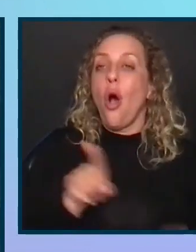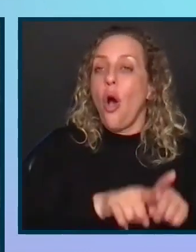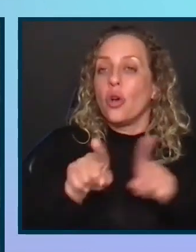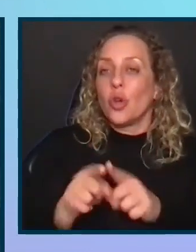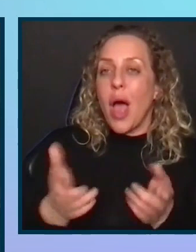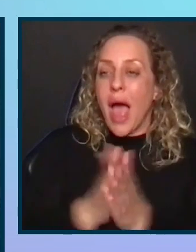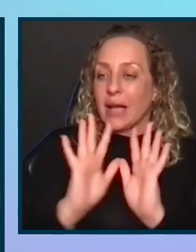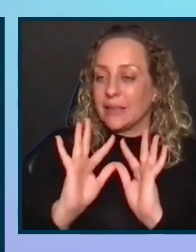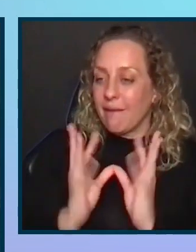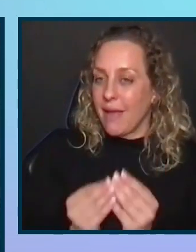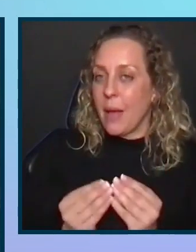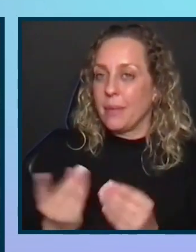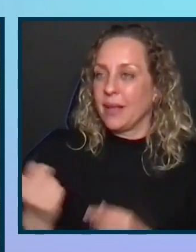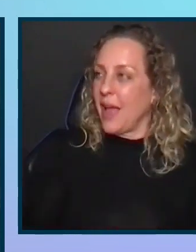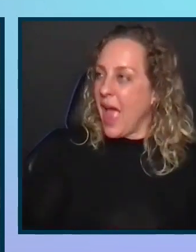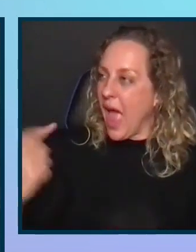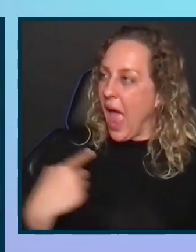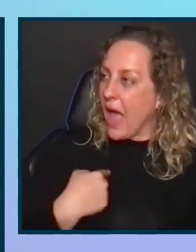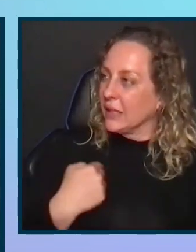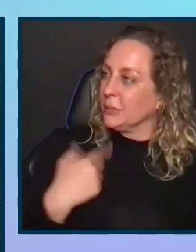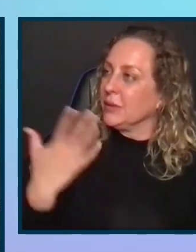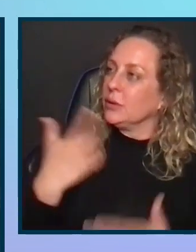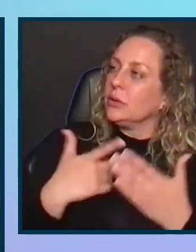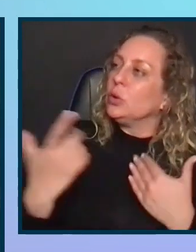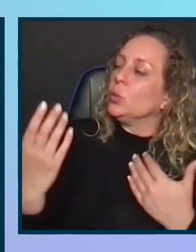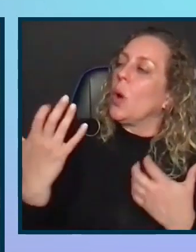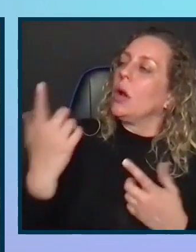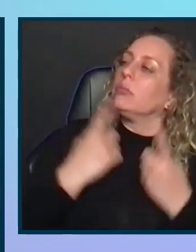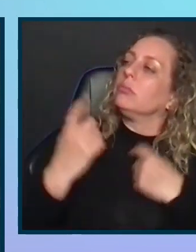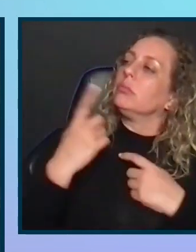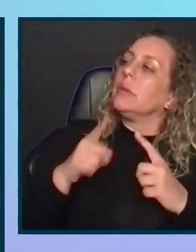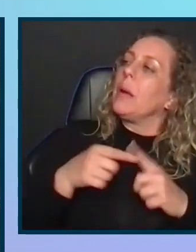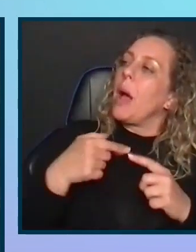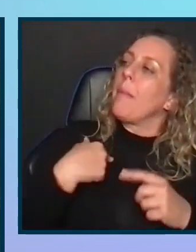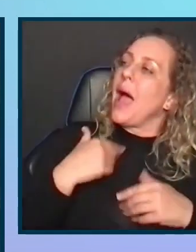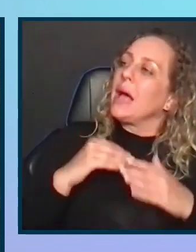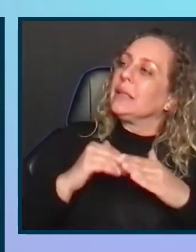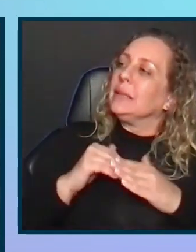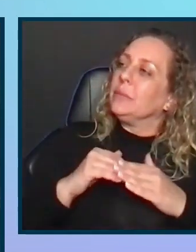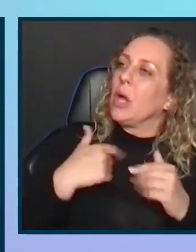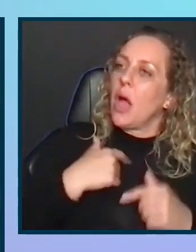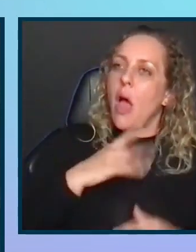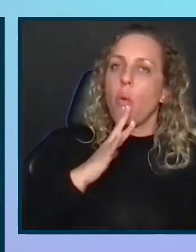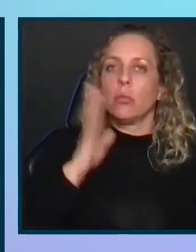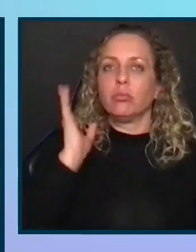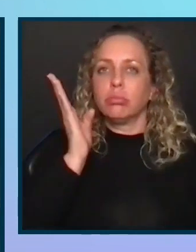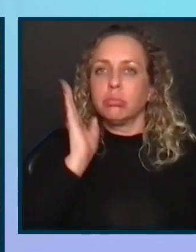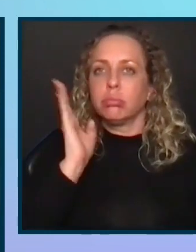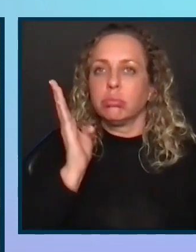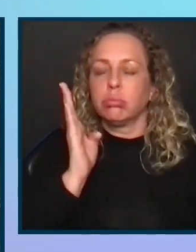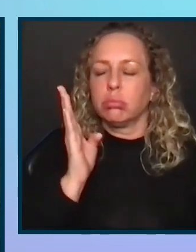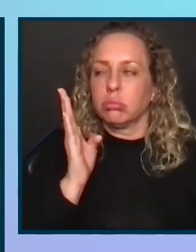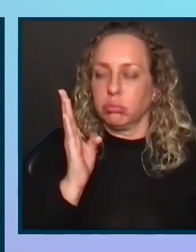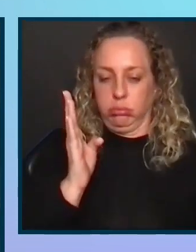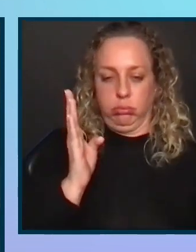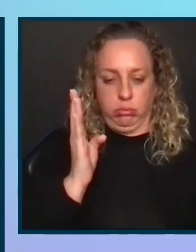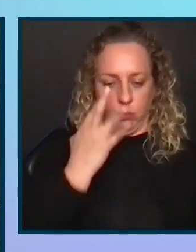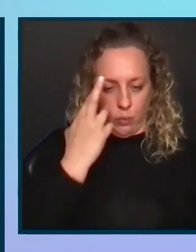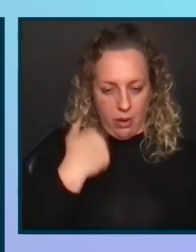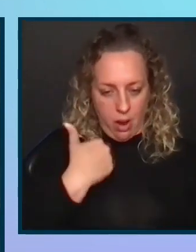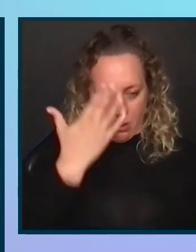to ask you a question about what you know about accessibility, and you'd blow your own mind on how much you can inform them about it.